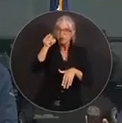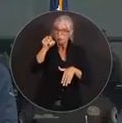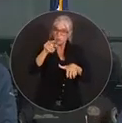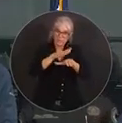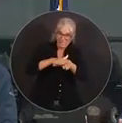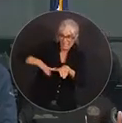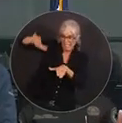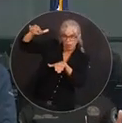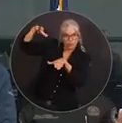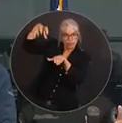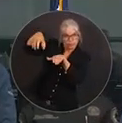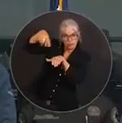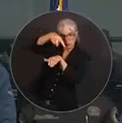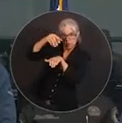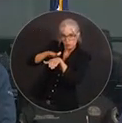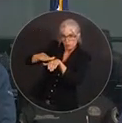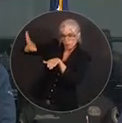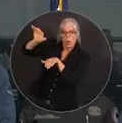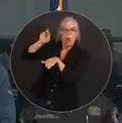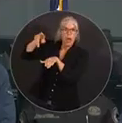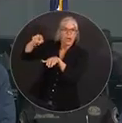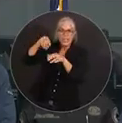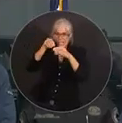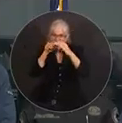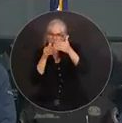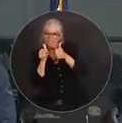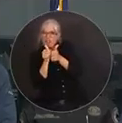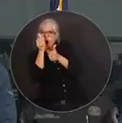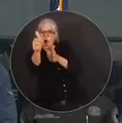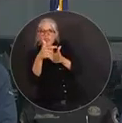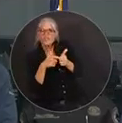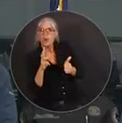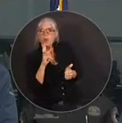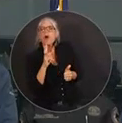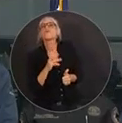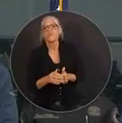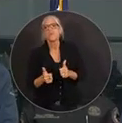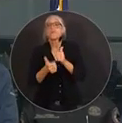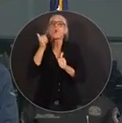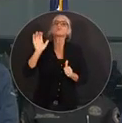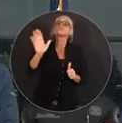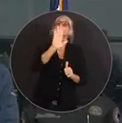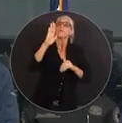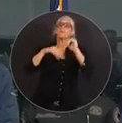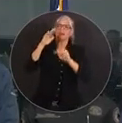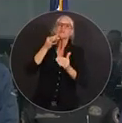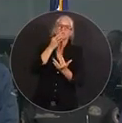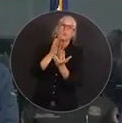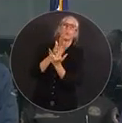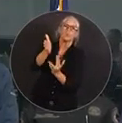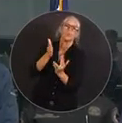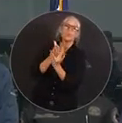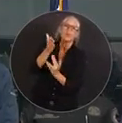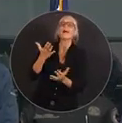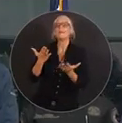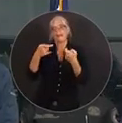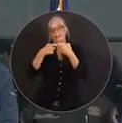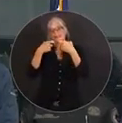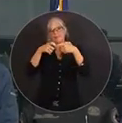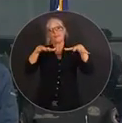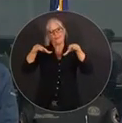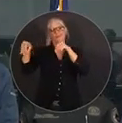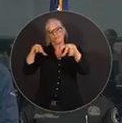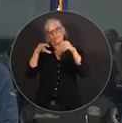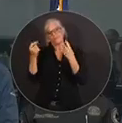and particularly if you're inland, most of these structures in Florida are going to be able to end up. You may lose power, there may be other issues, but as